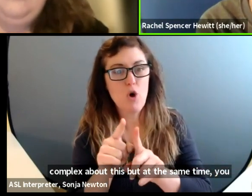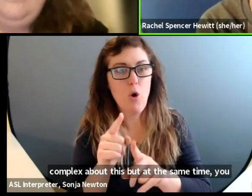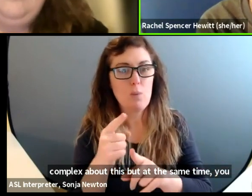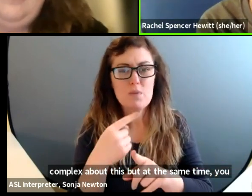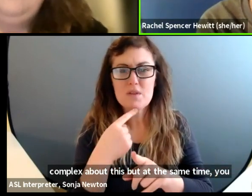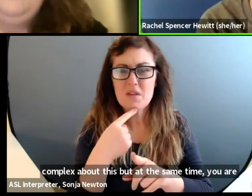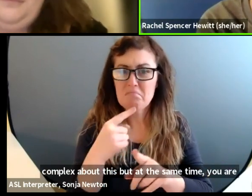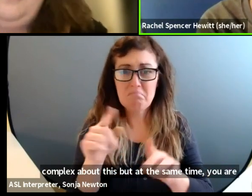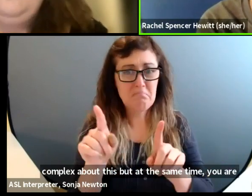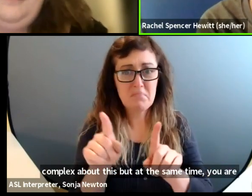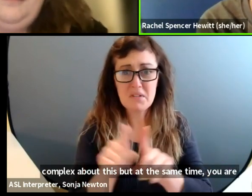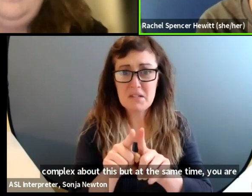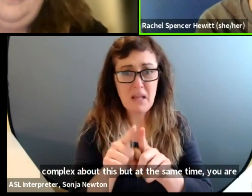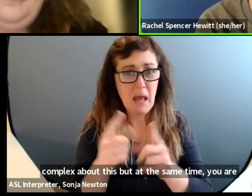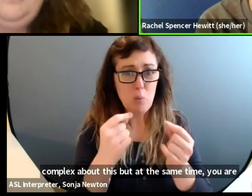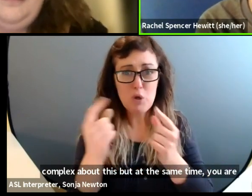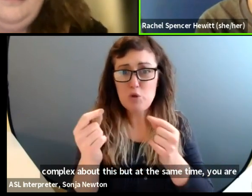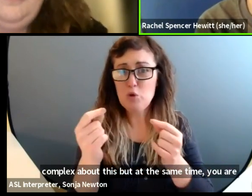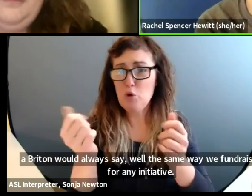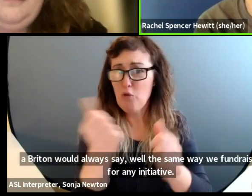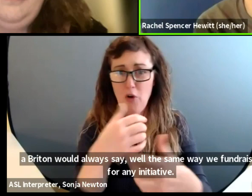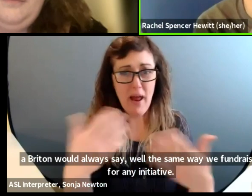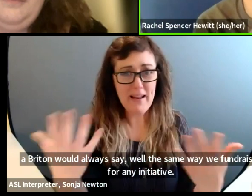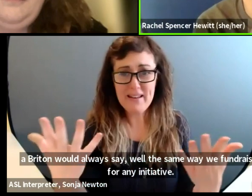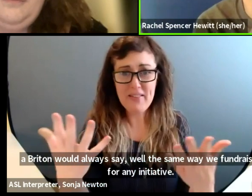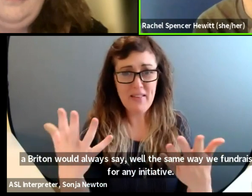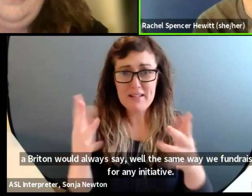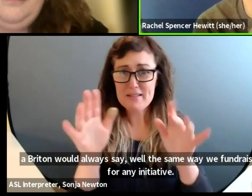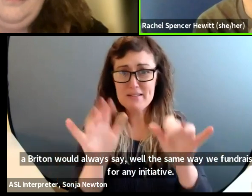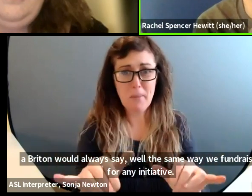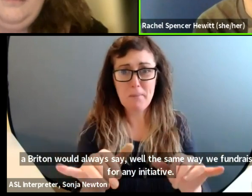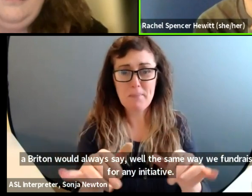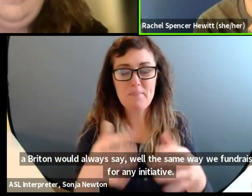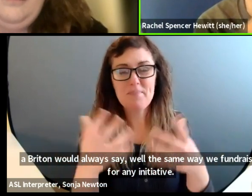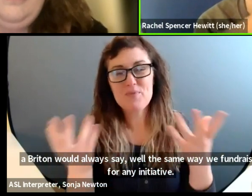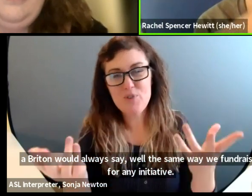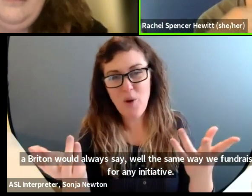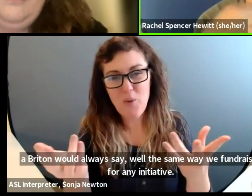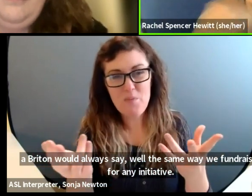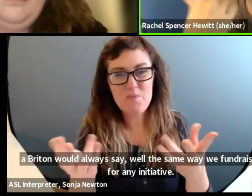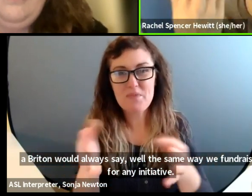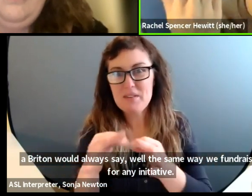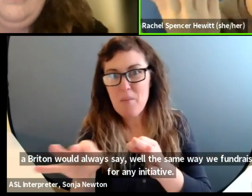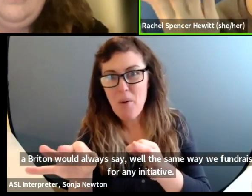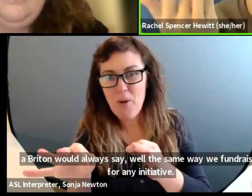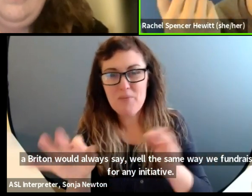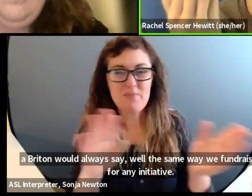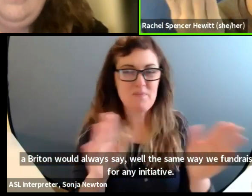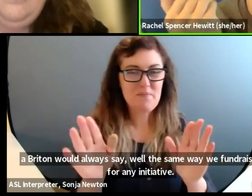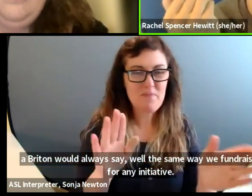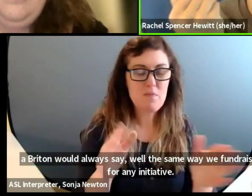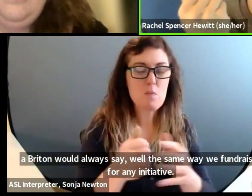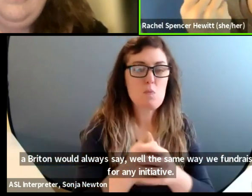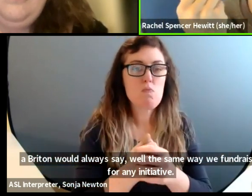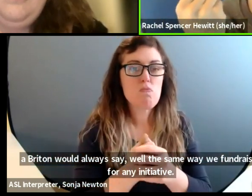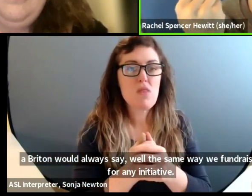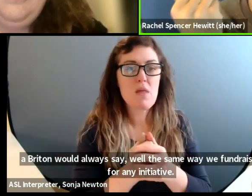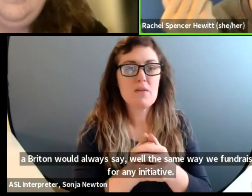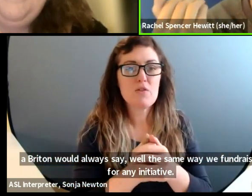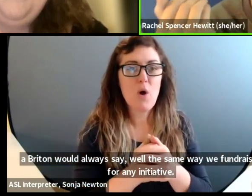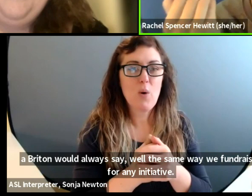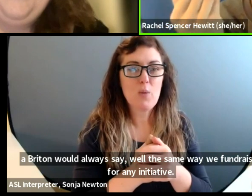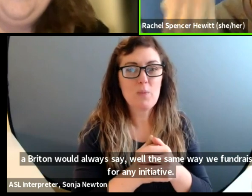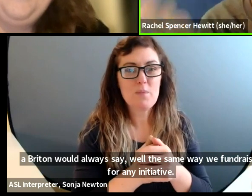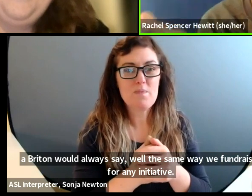way we fundraise for any initiative. And so can you talk about, um, you know, when I share pal chapters from the handbook of people, sometimes I'm like,